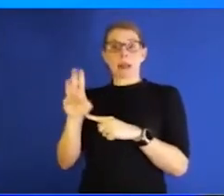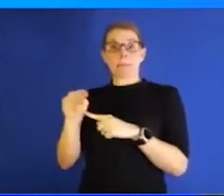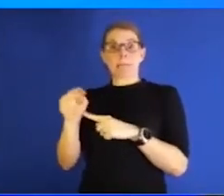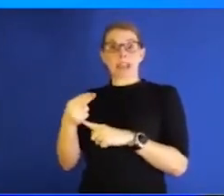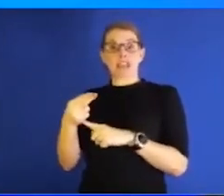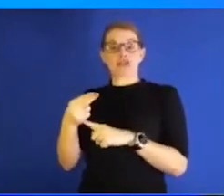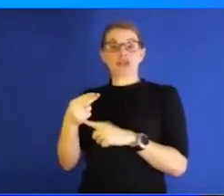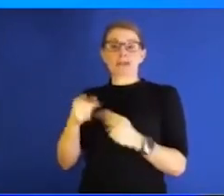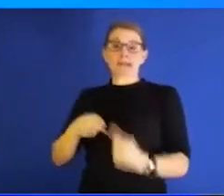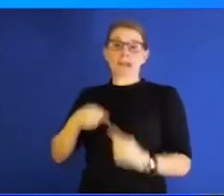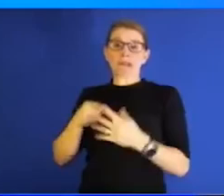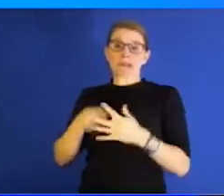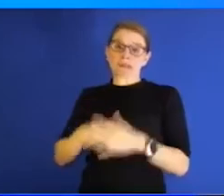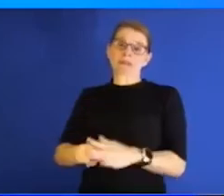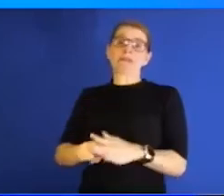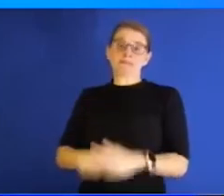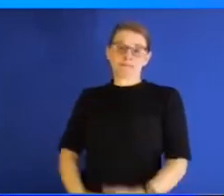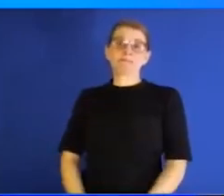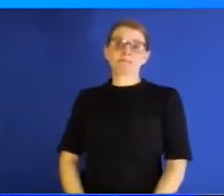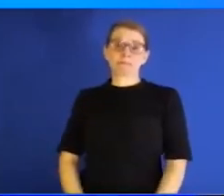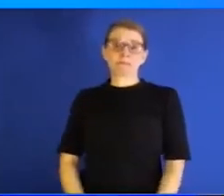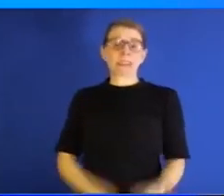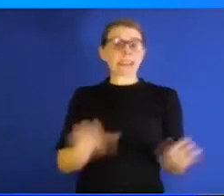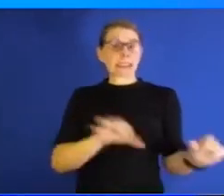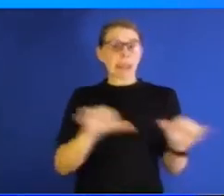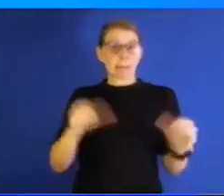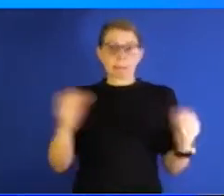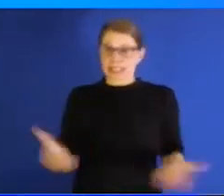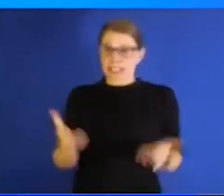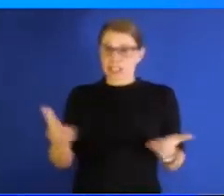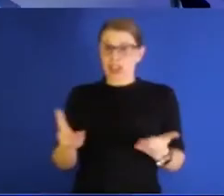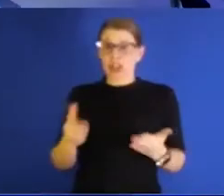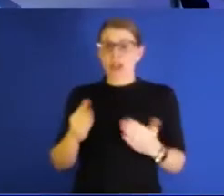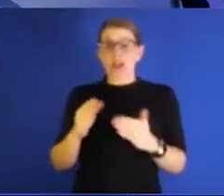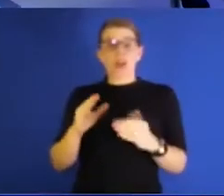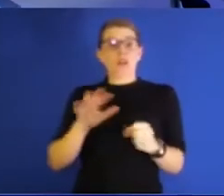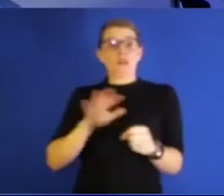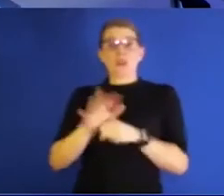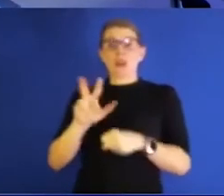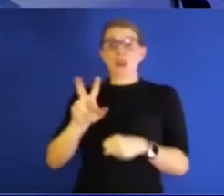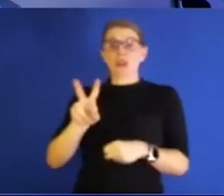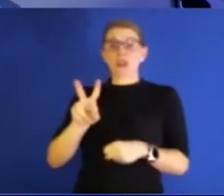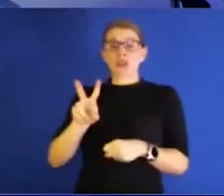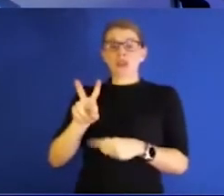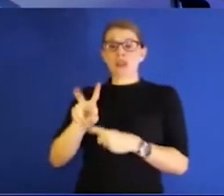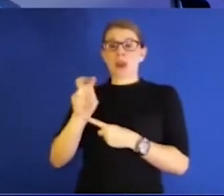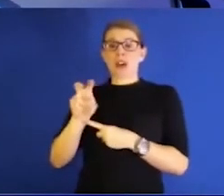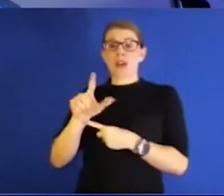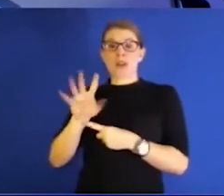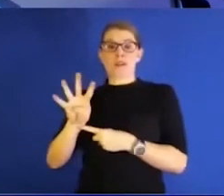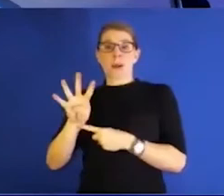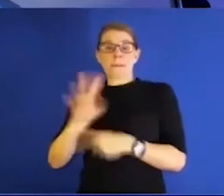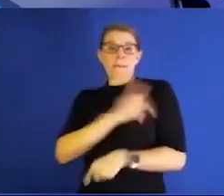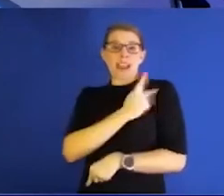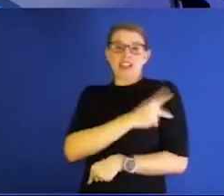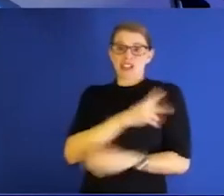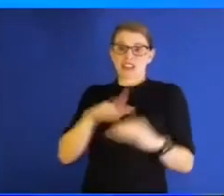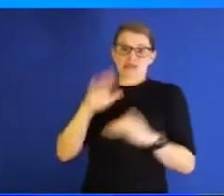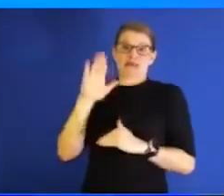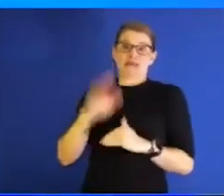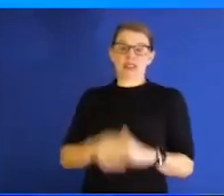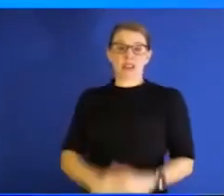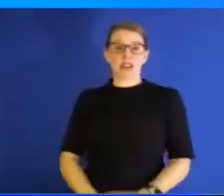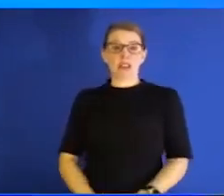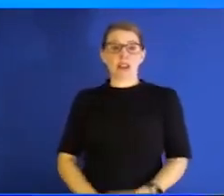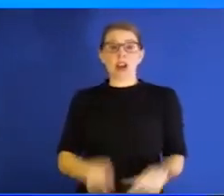and as I know we did here. We were full. got about 224 patients here. Compounded by the fact that a big chunk of your workforce